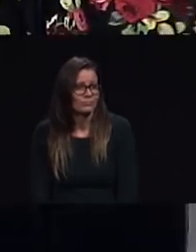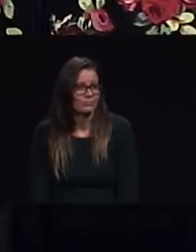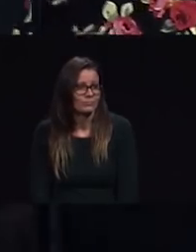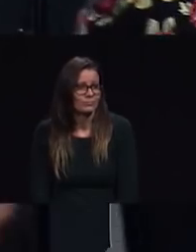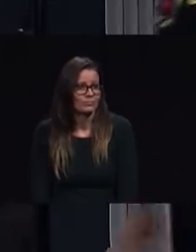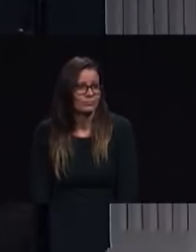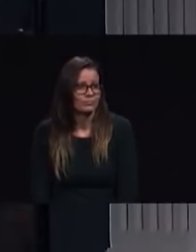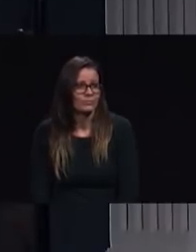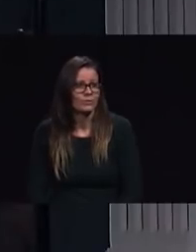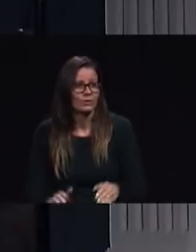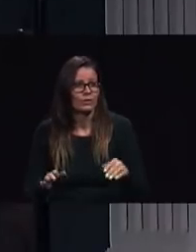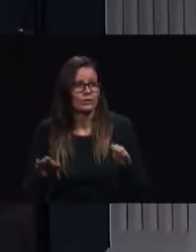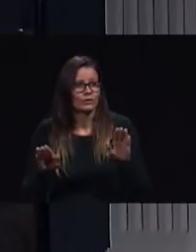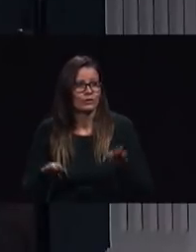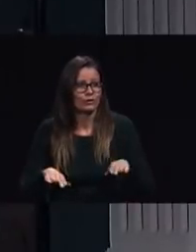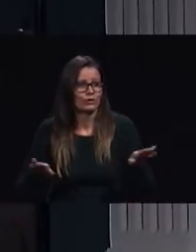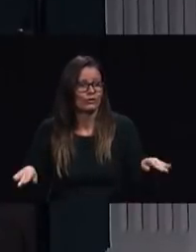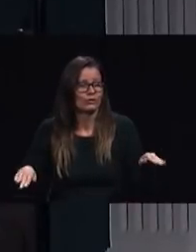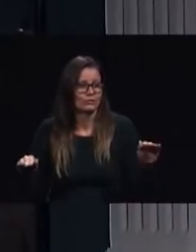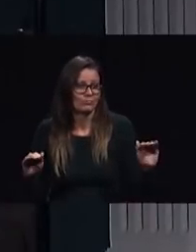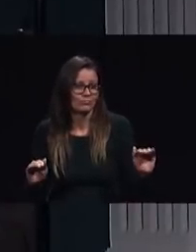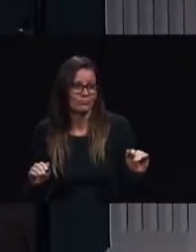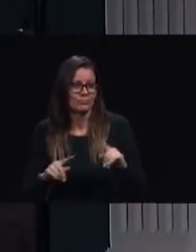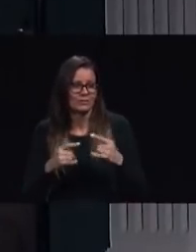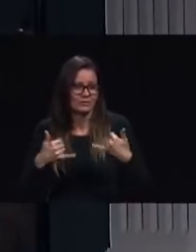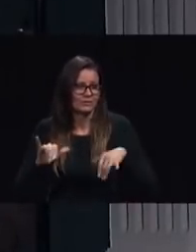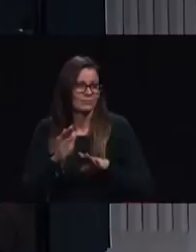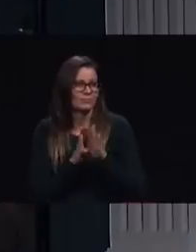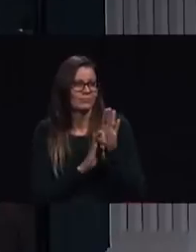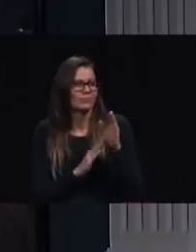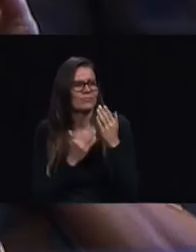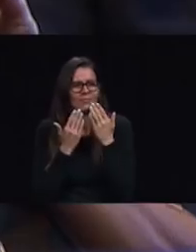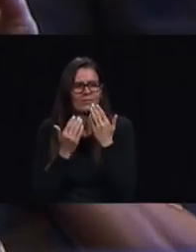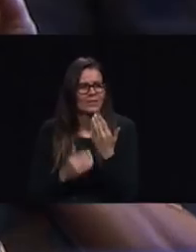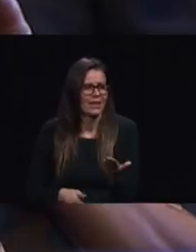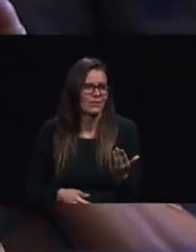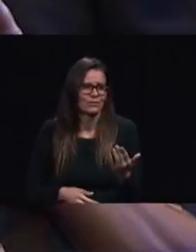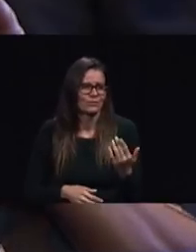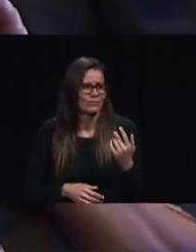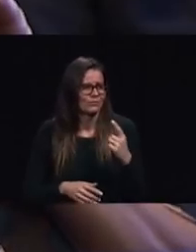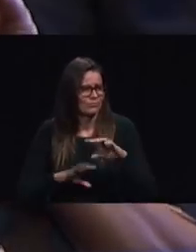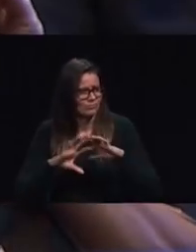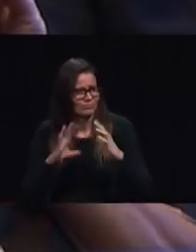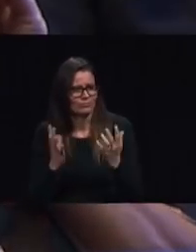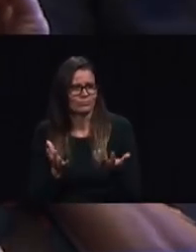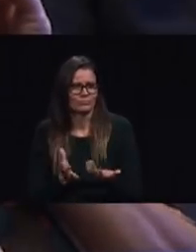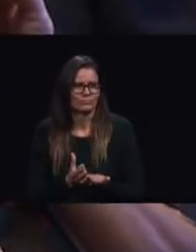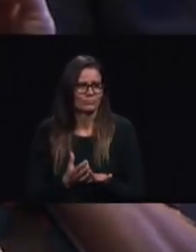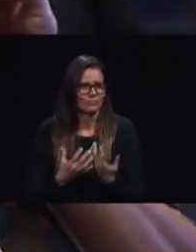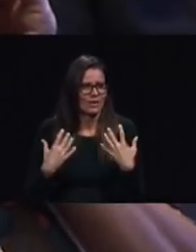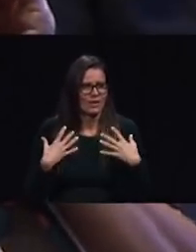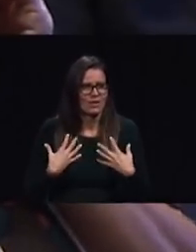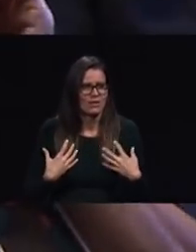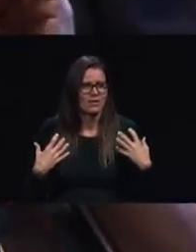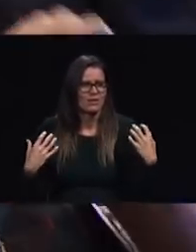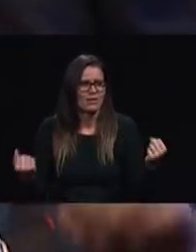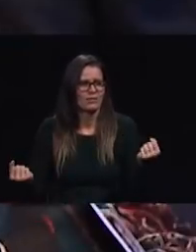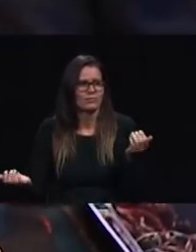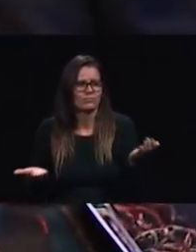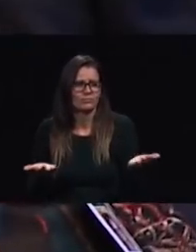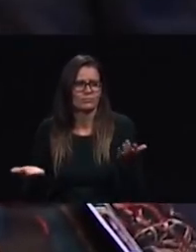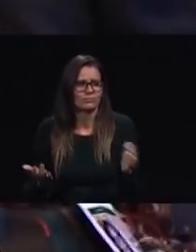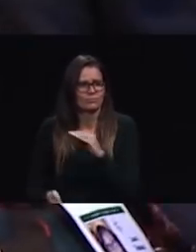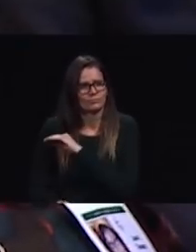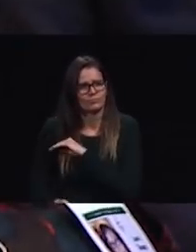thank you Linda comprehensive health ministry is absolutely vital as pastors and Adventist health